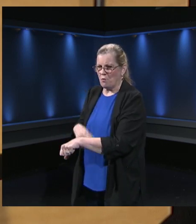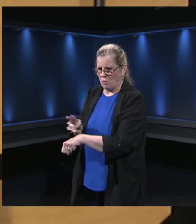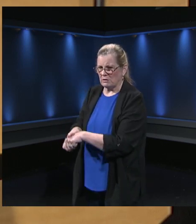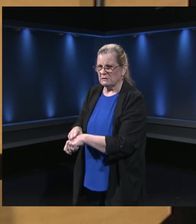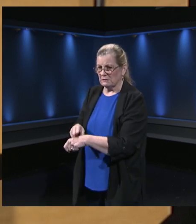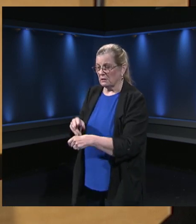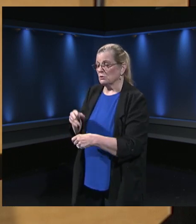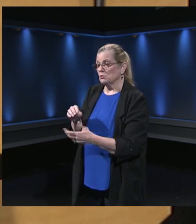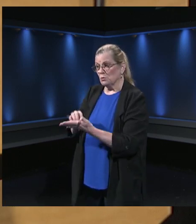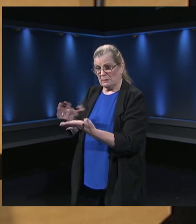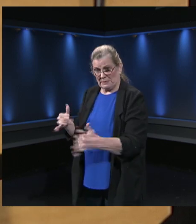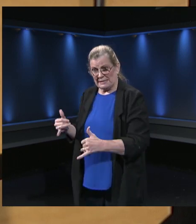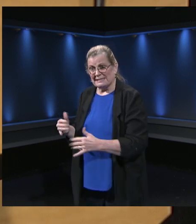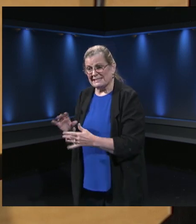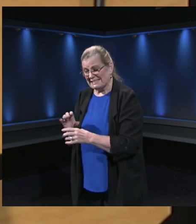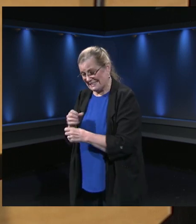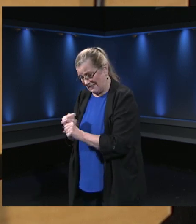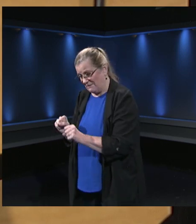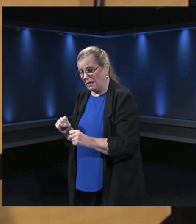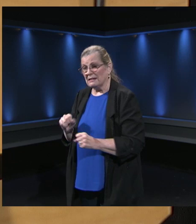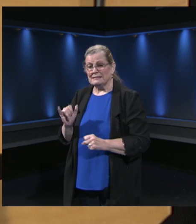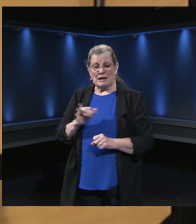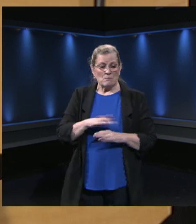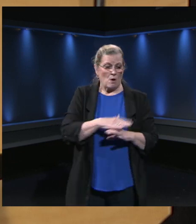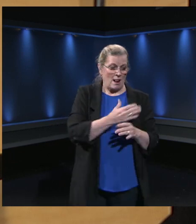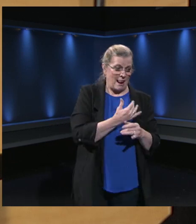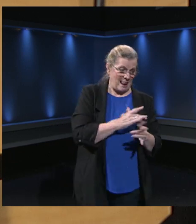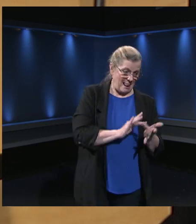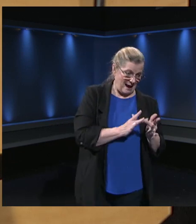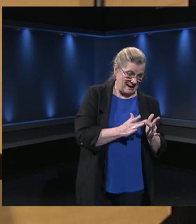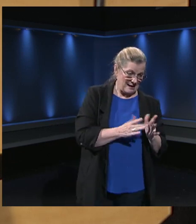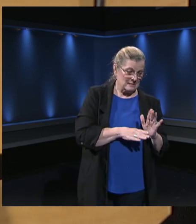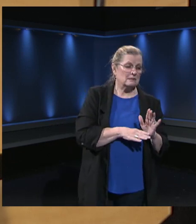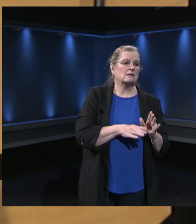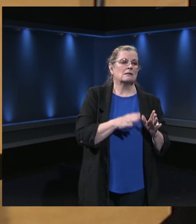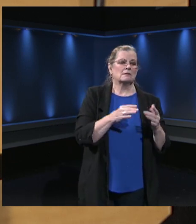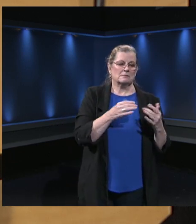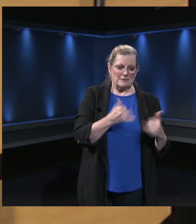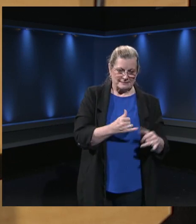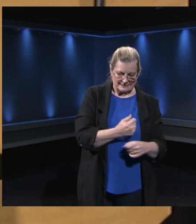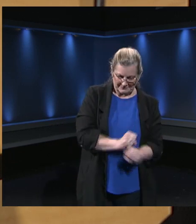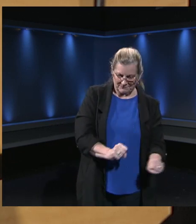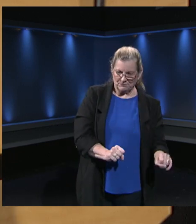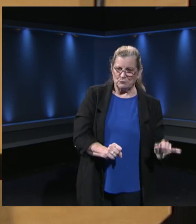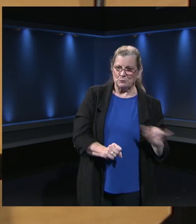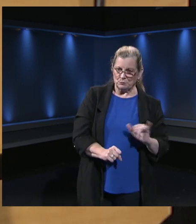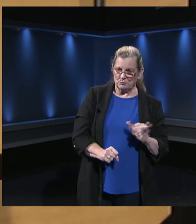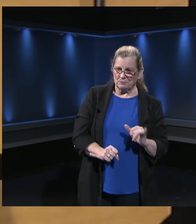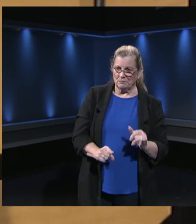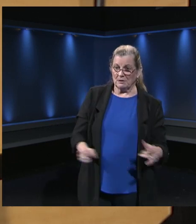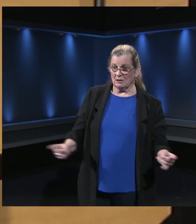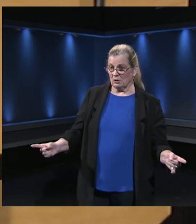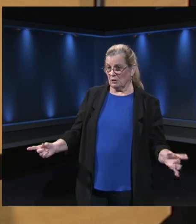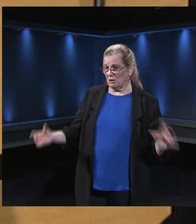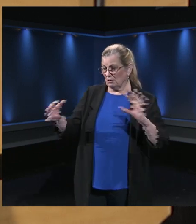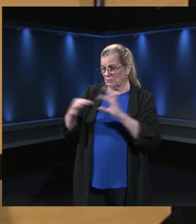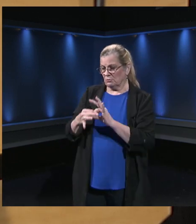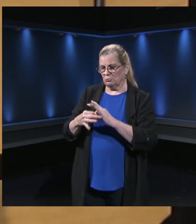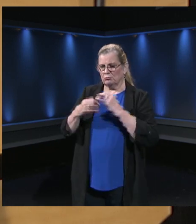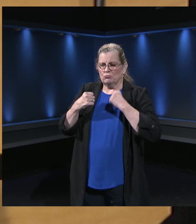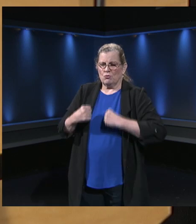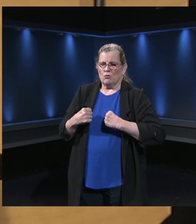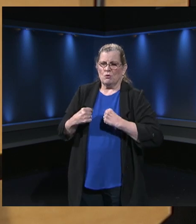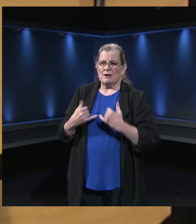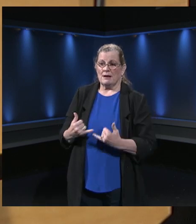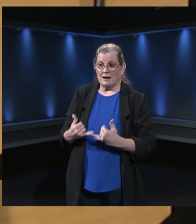important online as well. It's always, you know, safety first. We're secure. We're sharing secure links. We're accessing approved county tools.